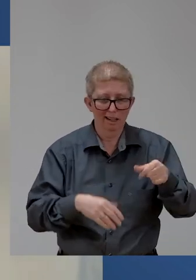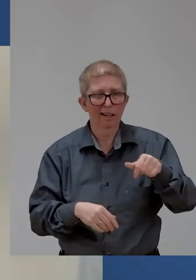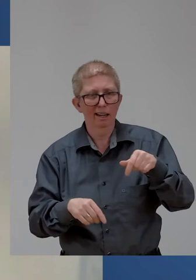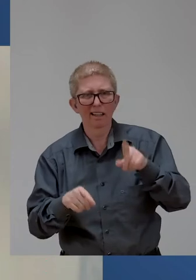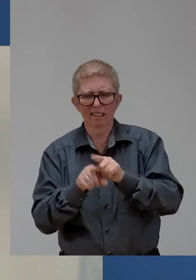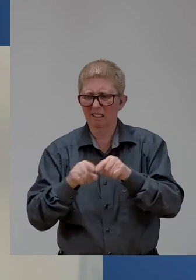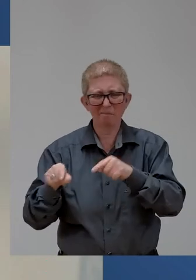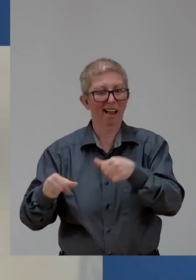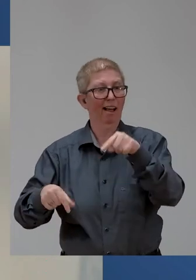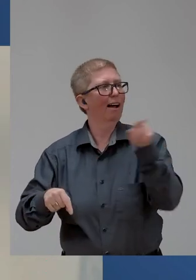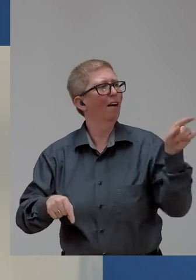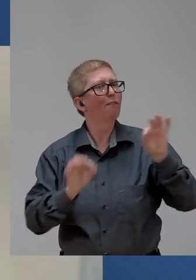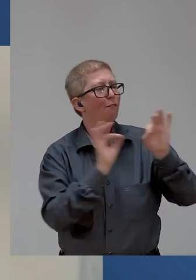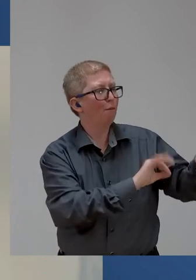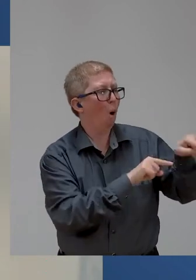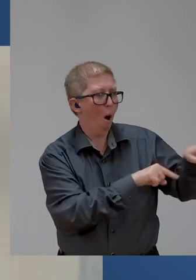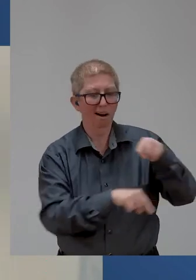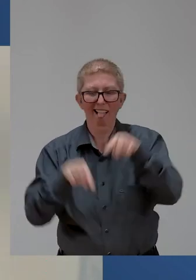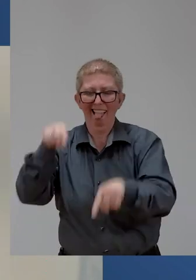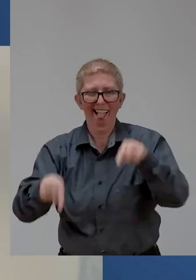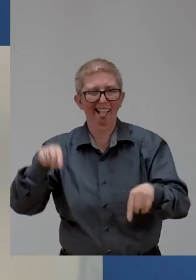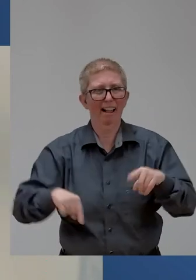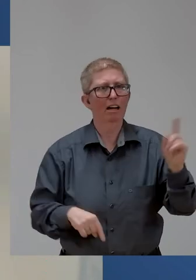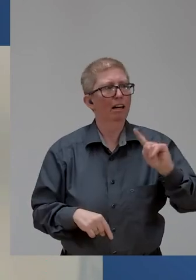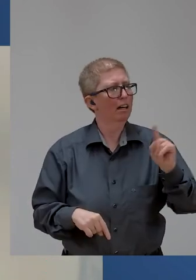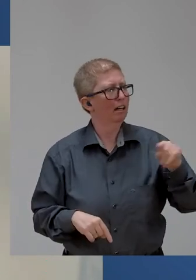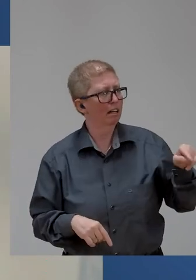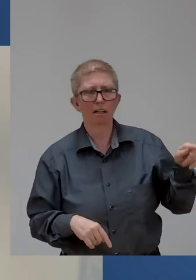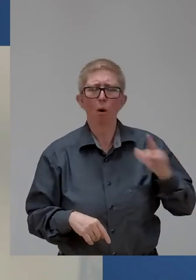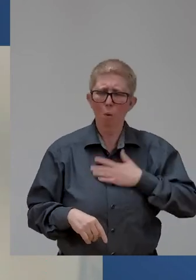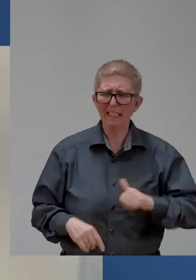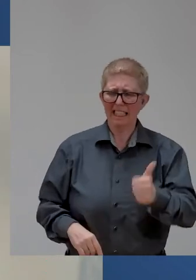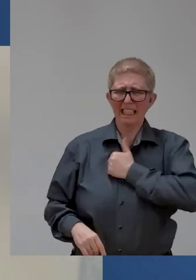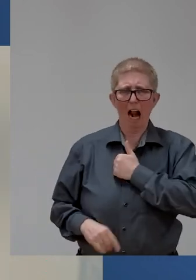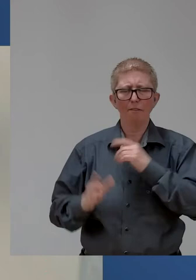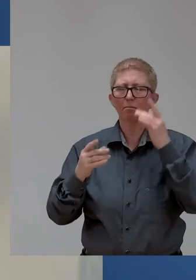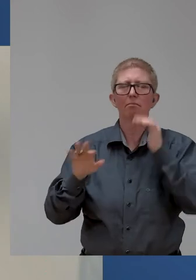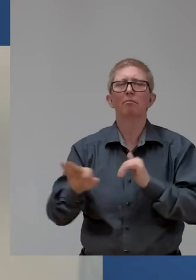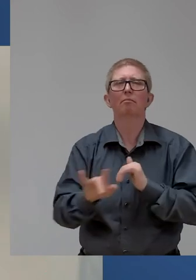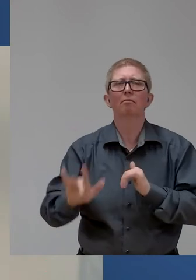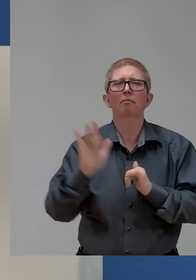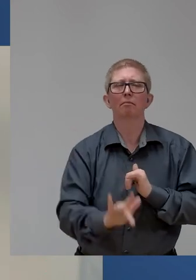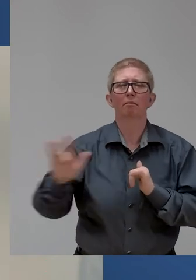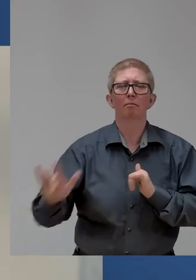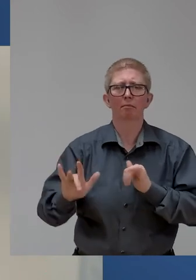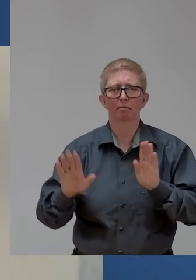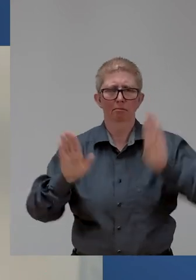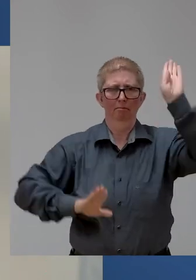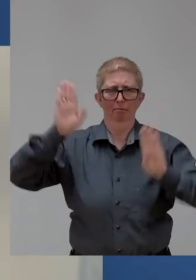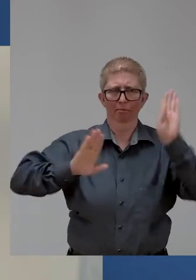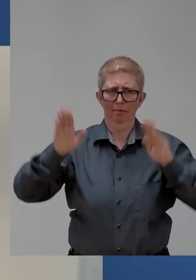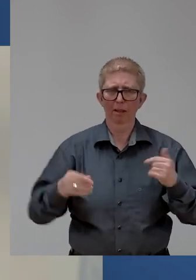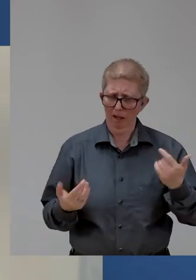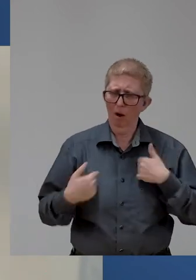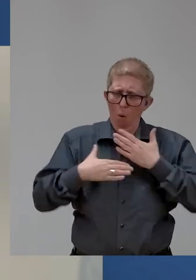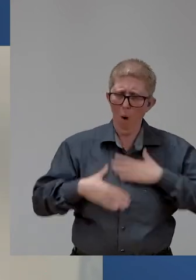that it was not enough to have his staff vote for him, but that he should be able to vote along with the other permanent representatives